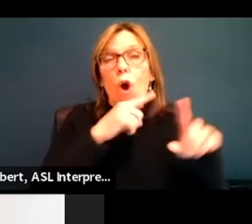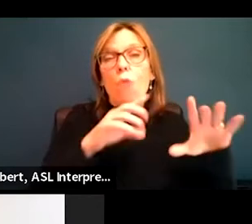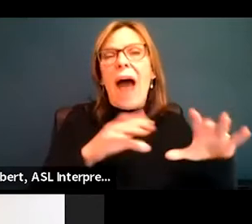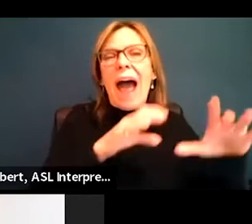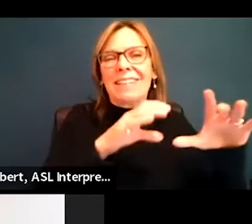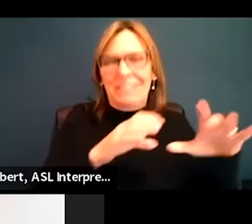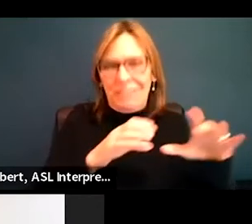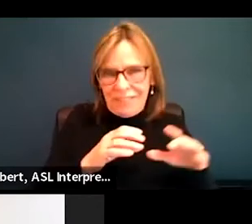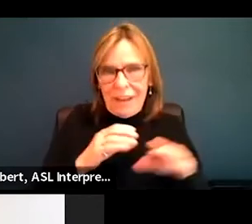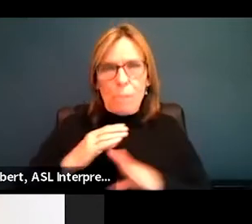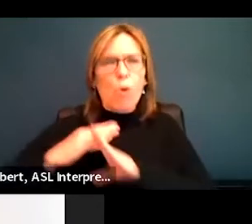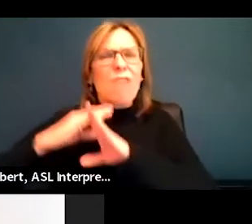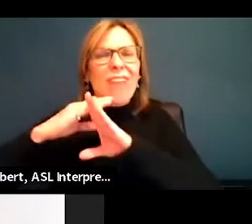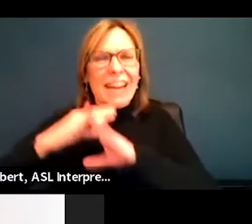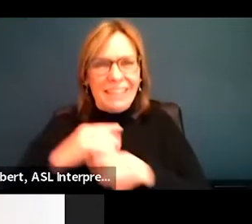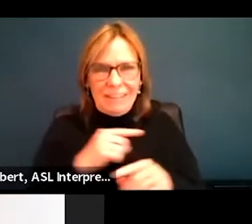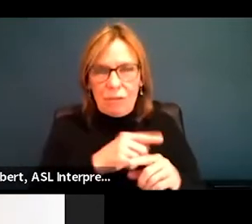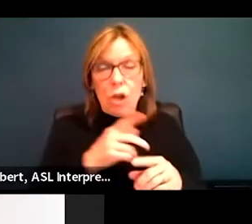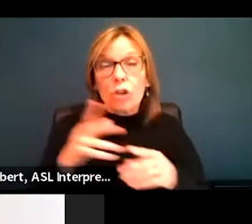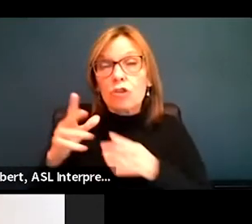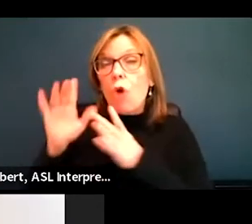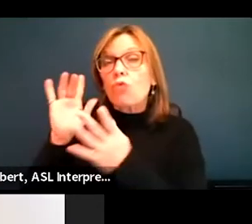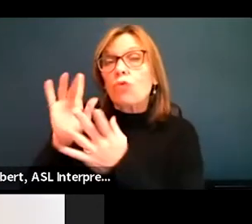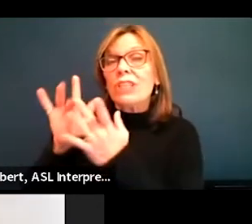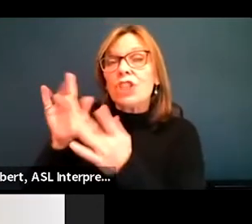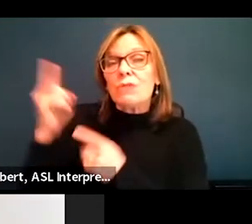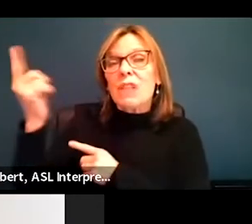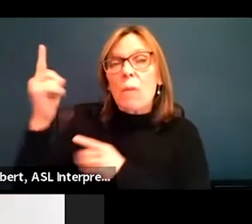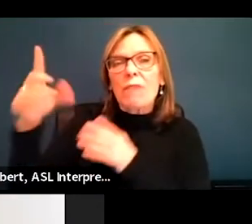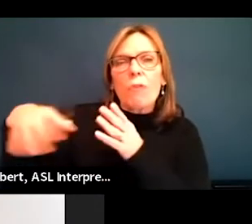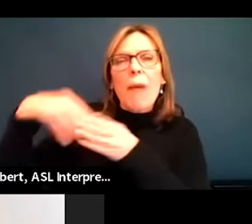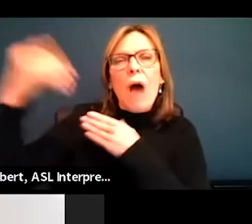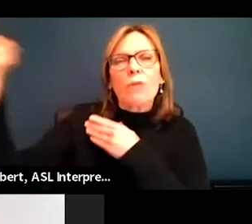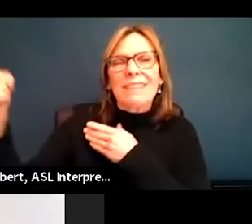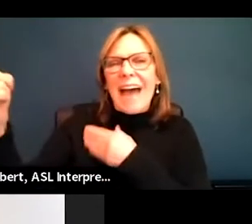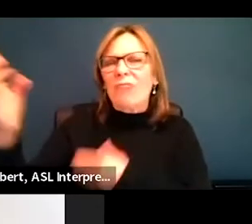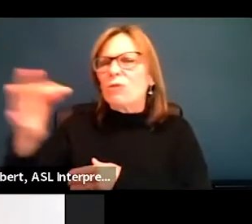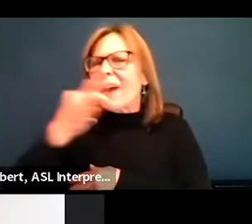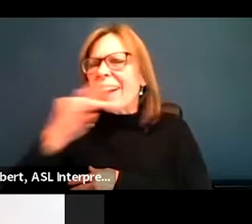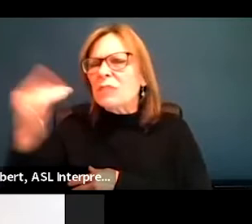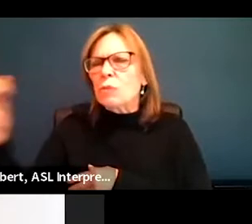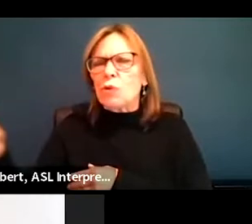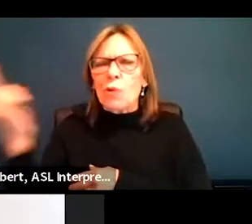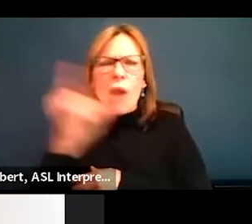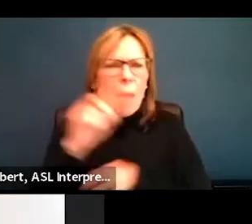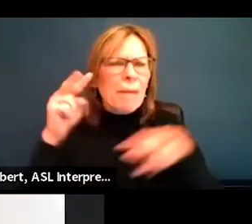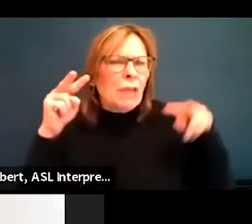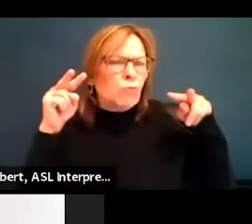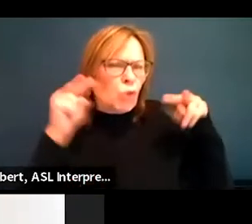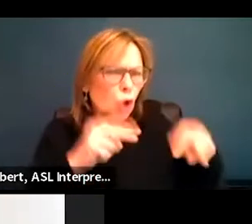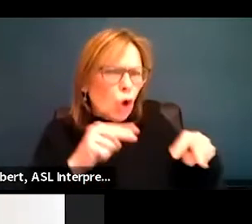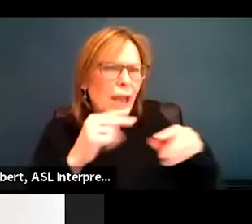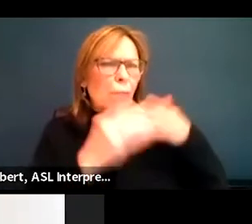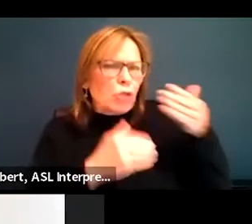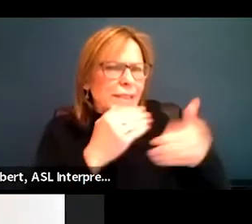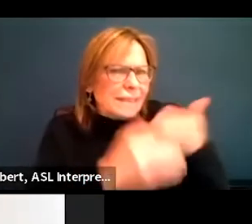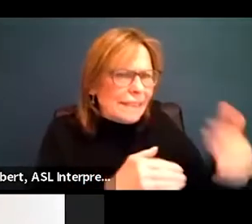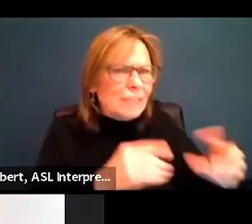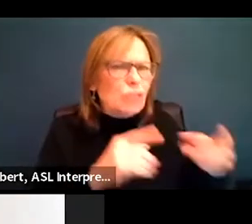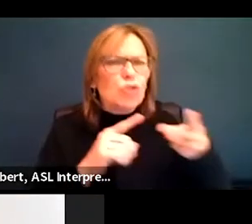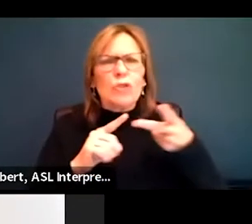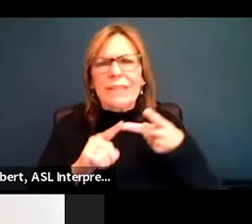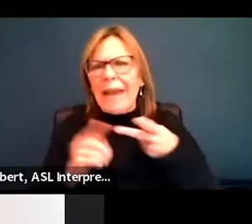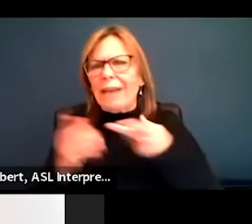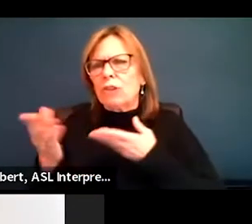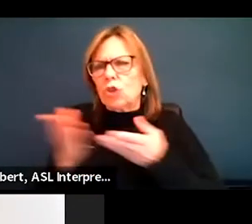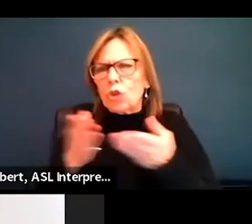out to someone from outside who has expertise to come in and review procedures and services that we have access to